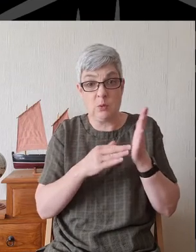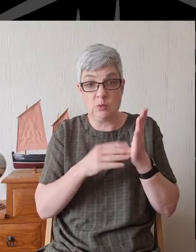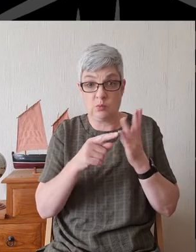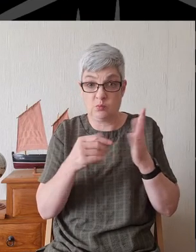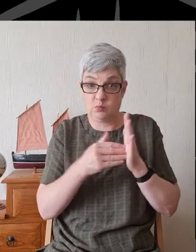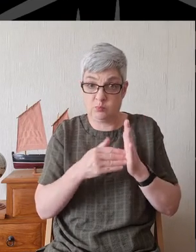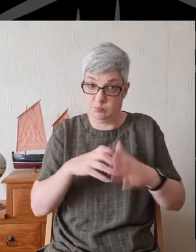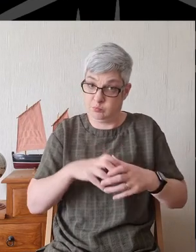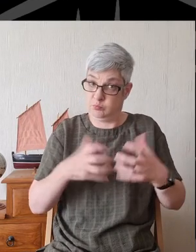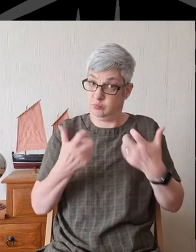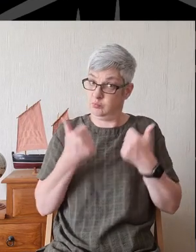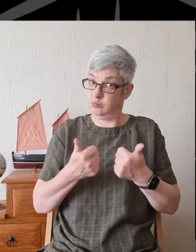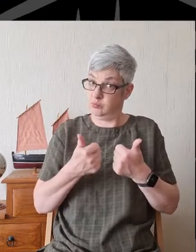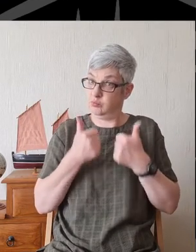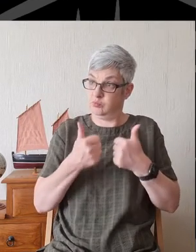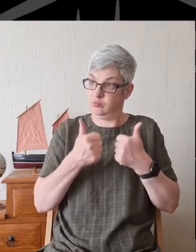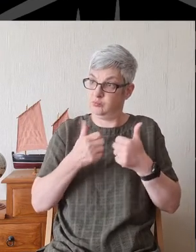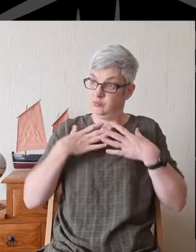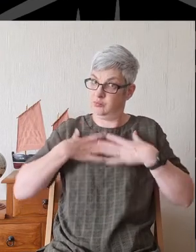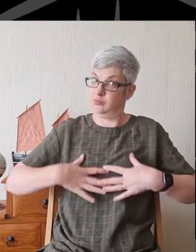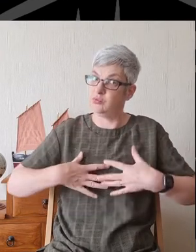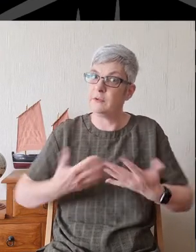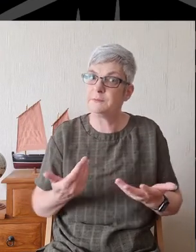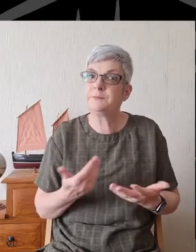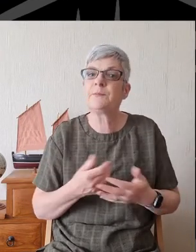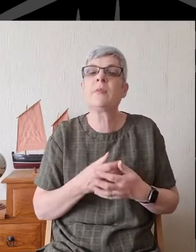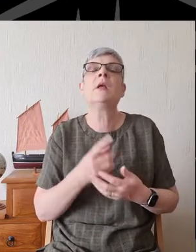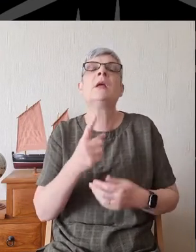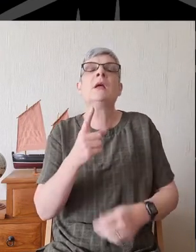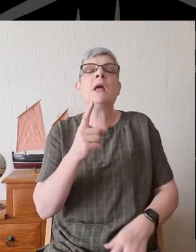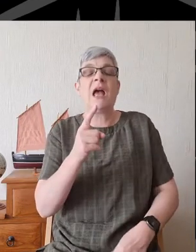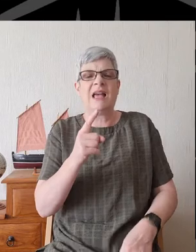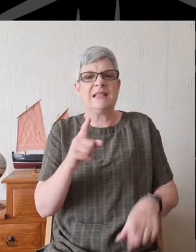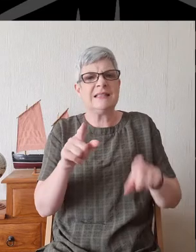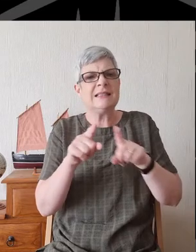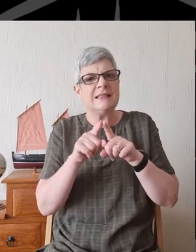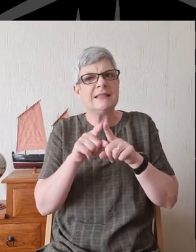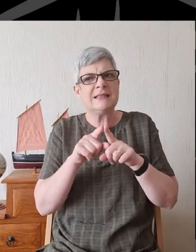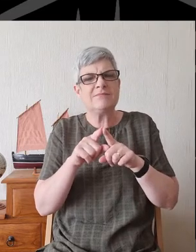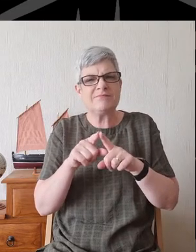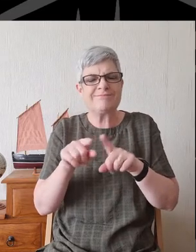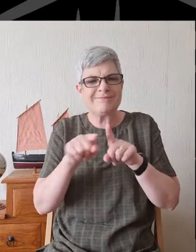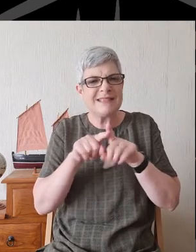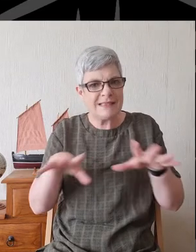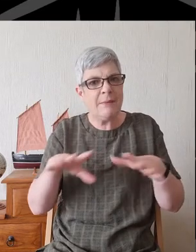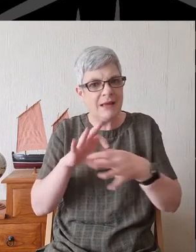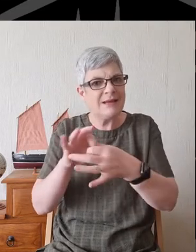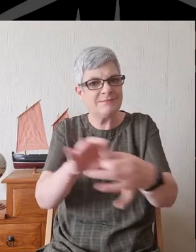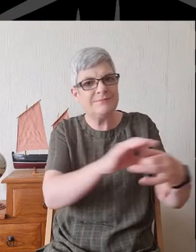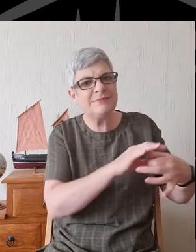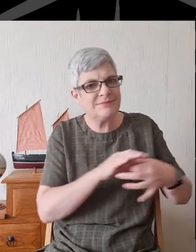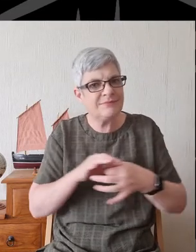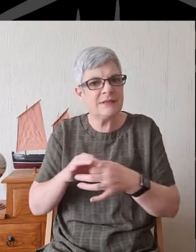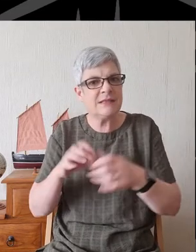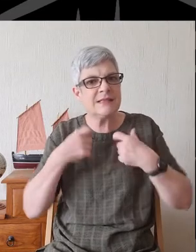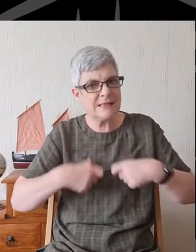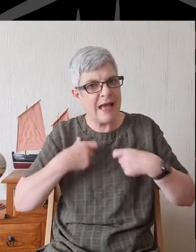And again, similar issues are around us in society and in the church today.